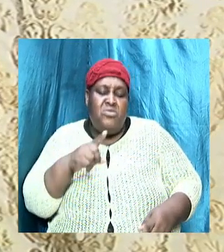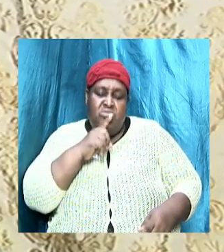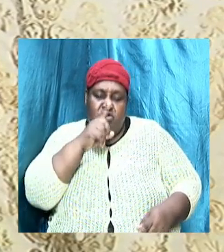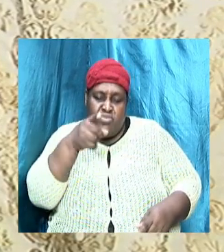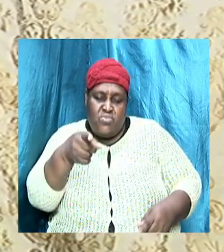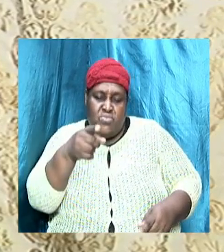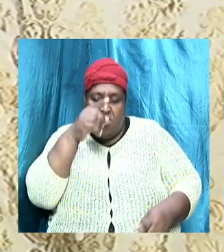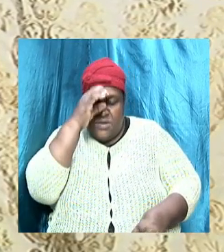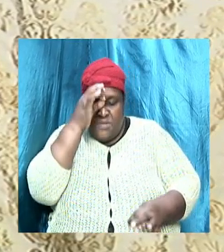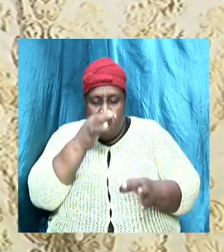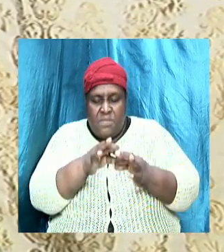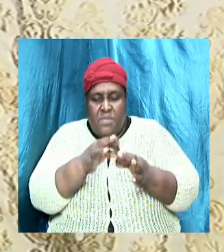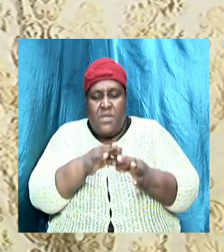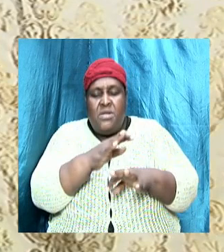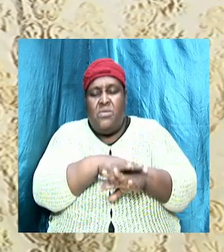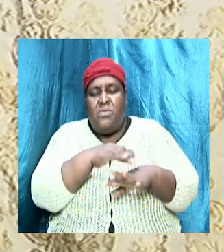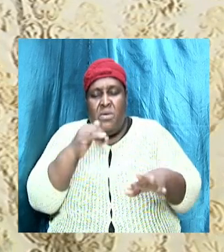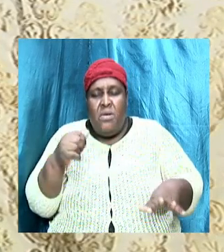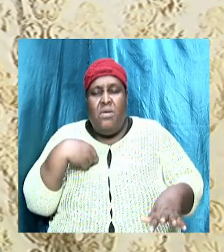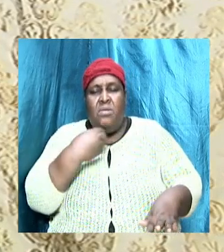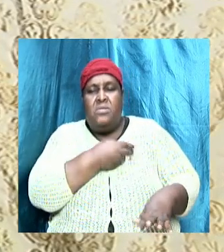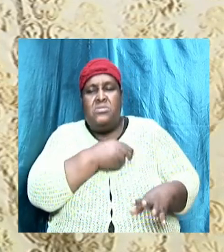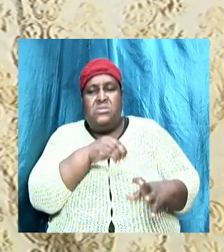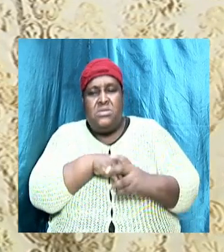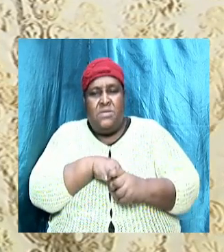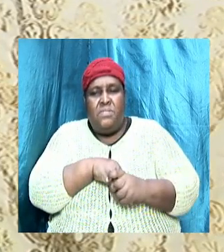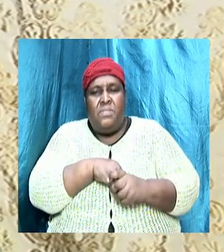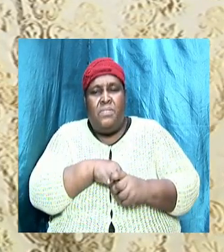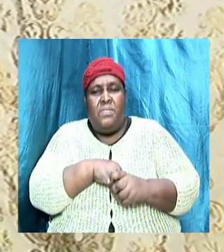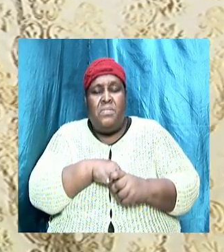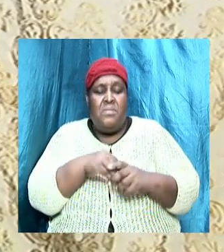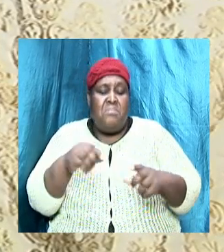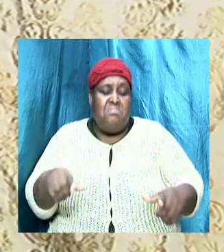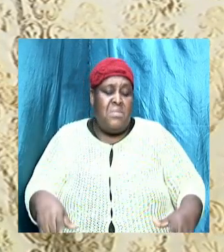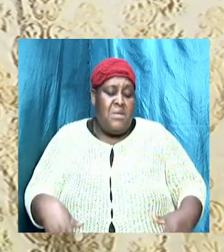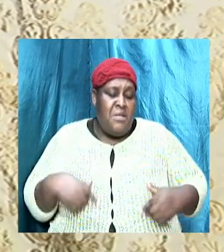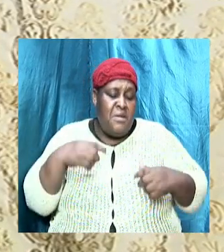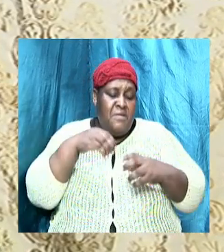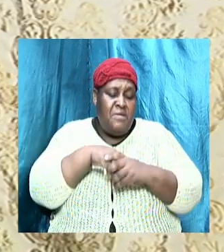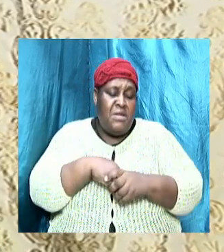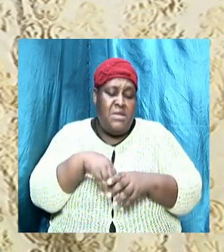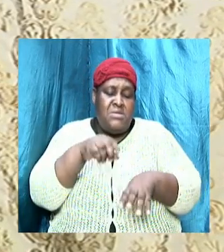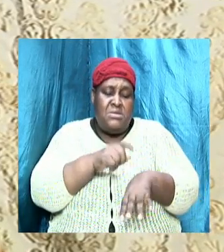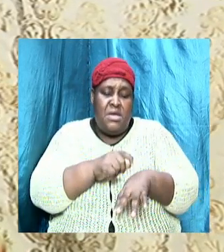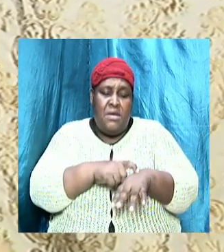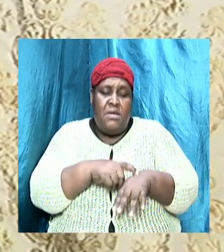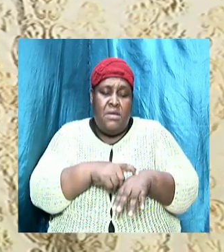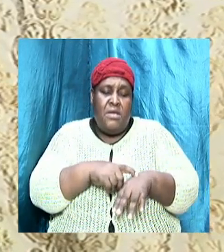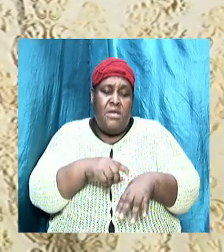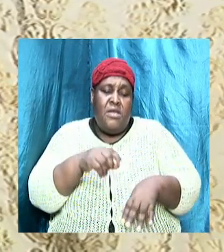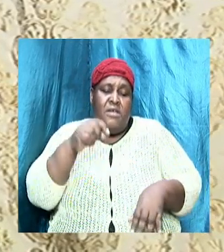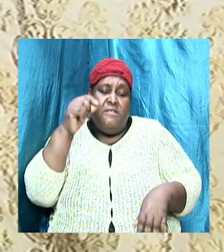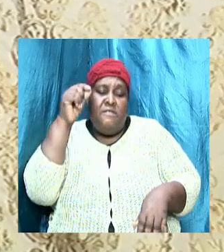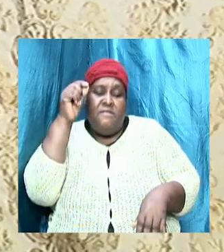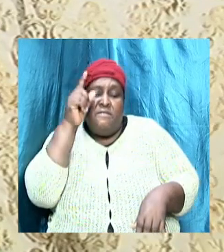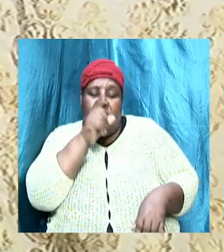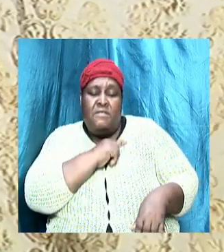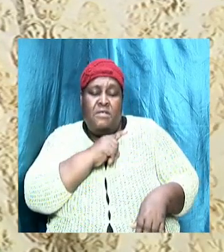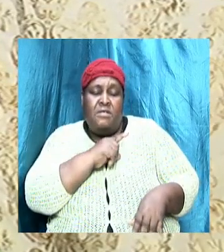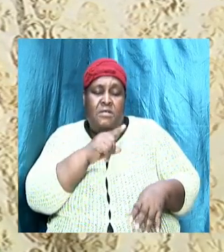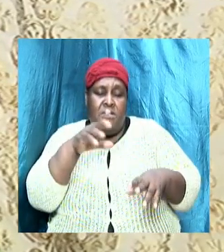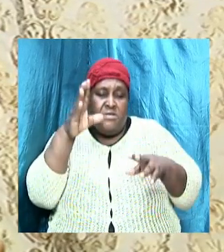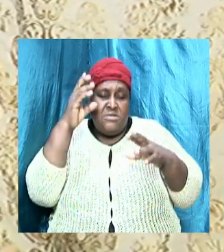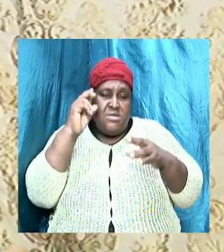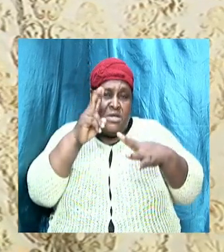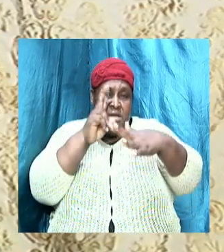Lord, we are living in a time where many great Jesus false prophets and false teachers and false preachers, God,